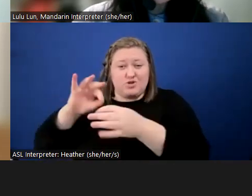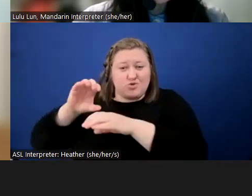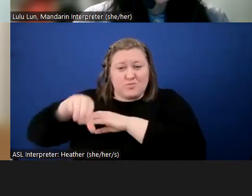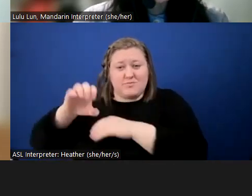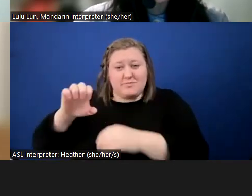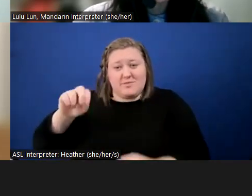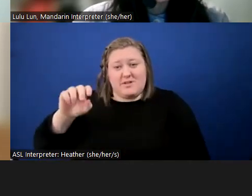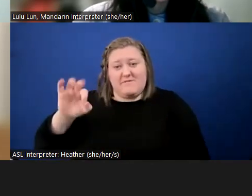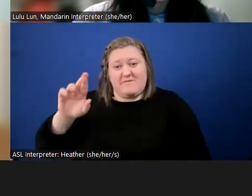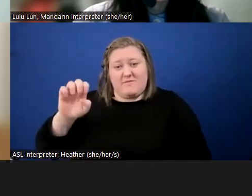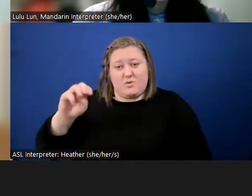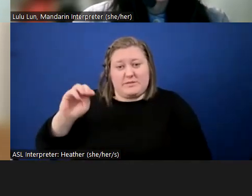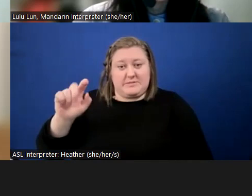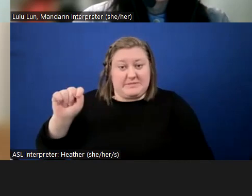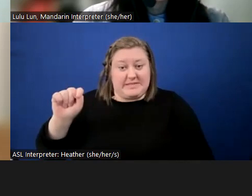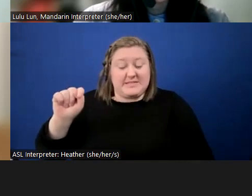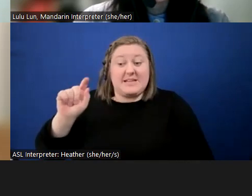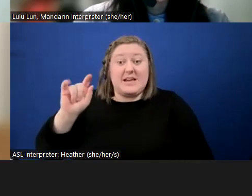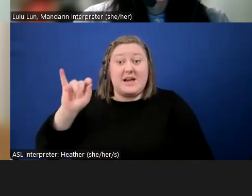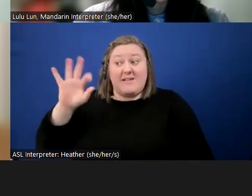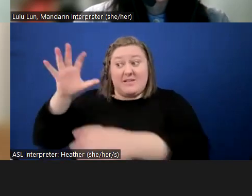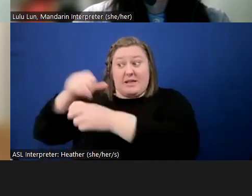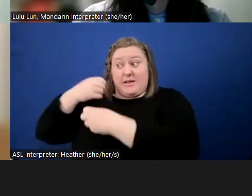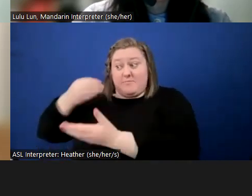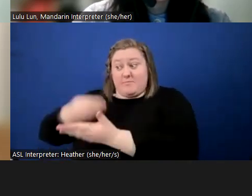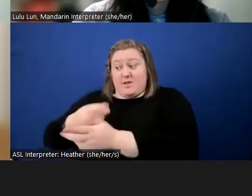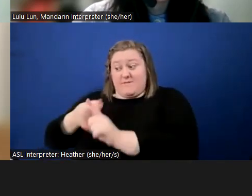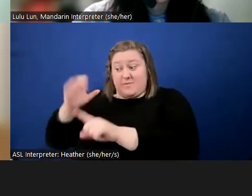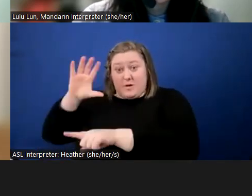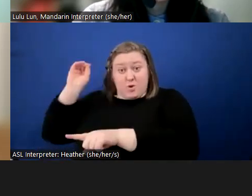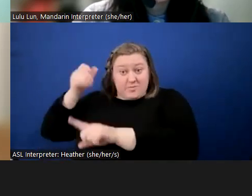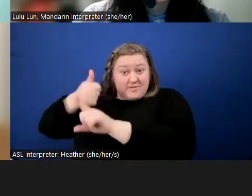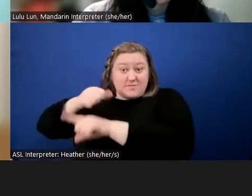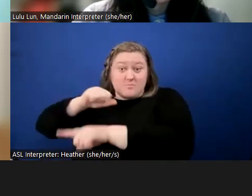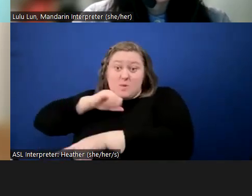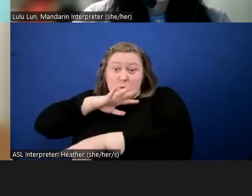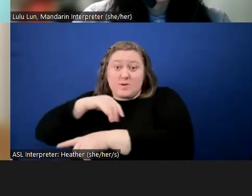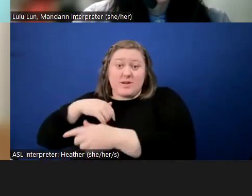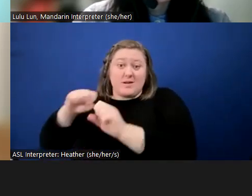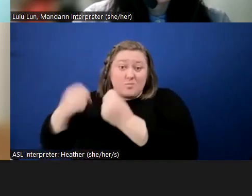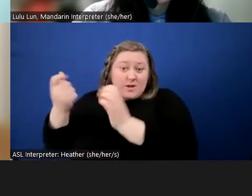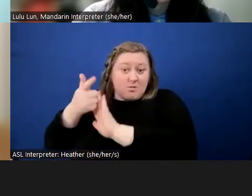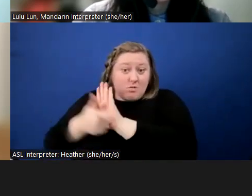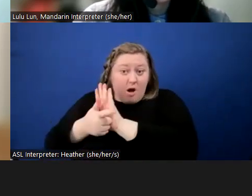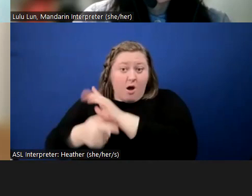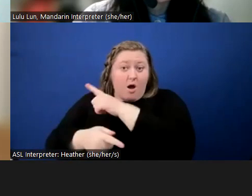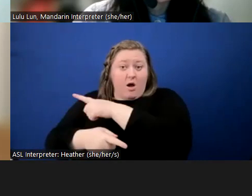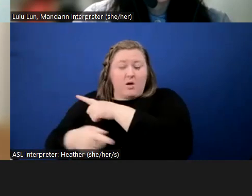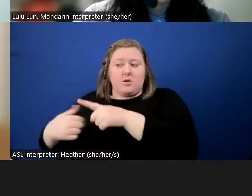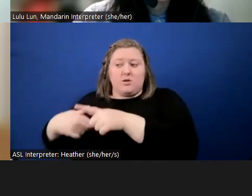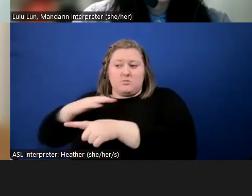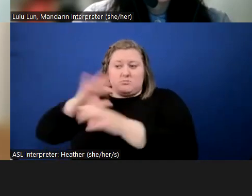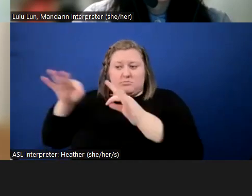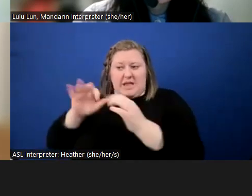taking. And if they're getting money from a company who's polluting and violating the law to explain how that